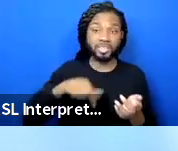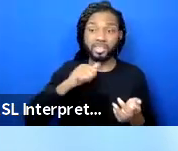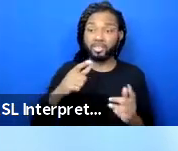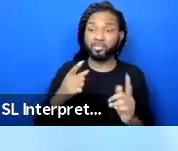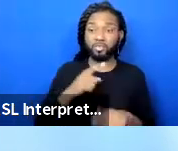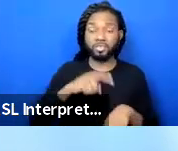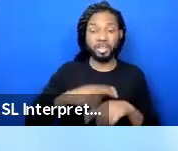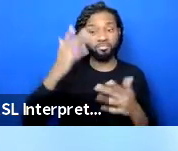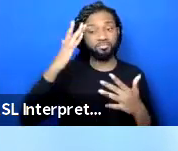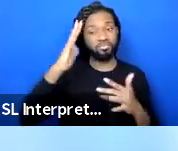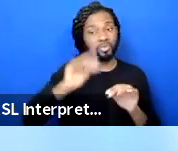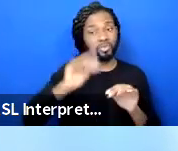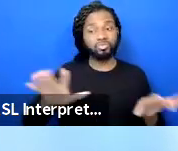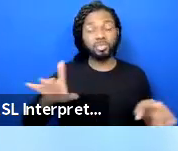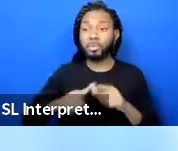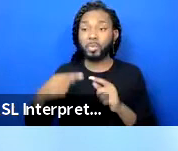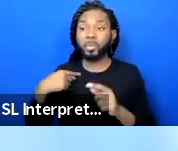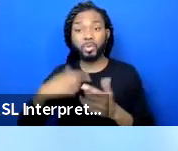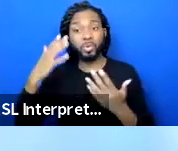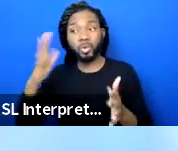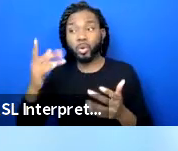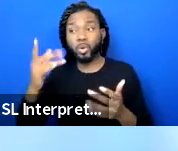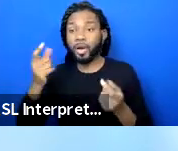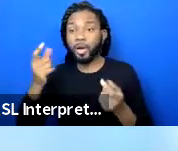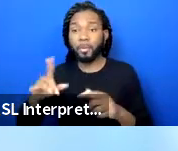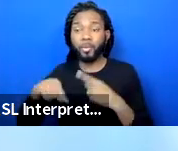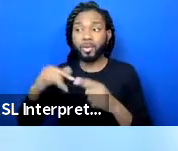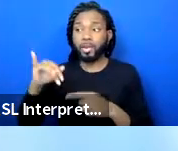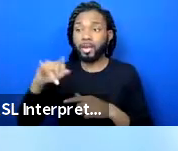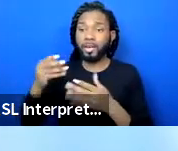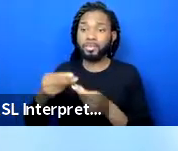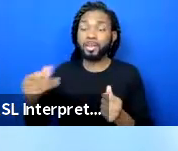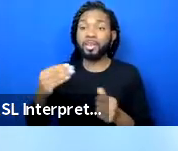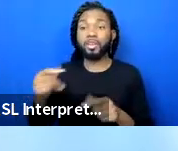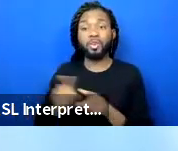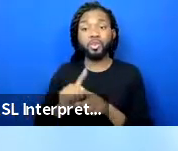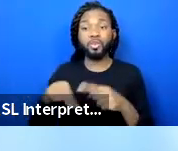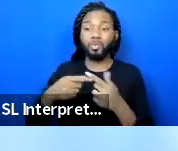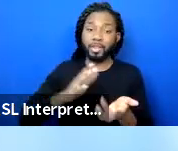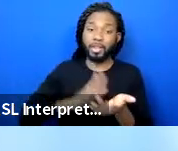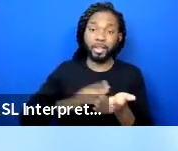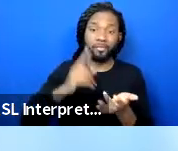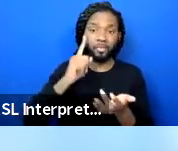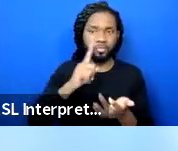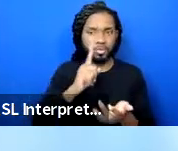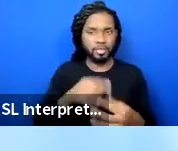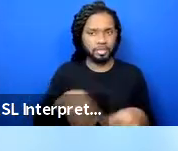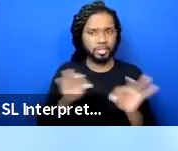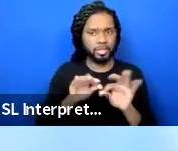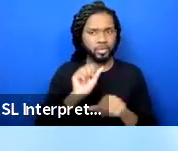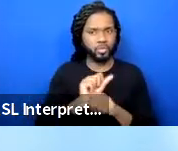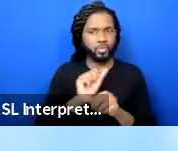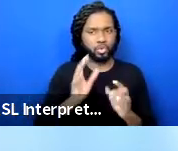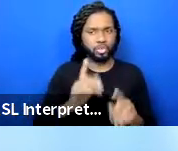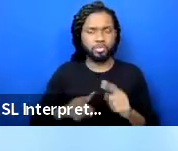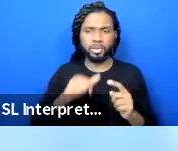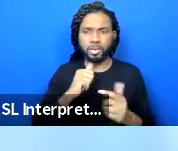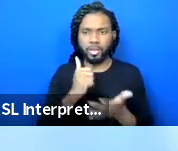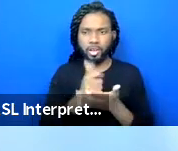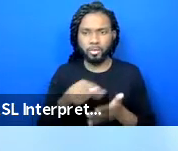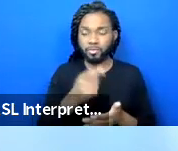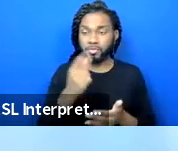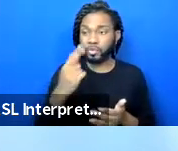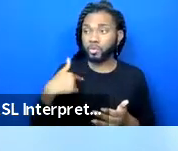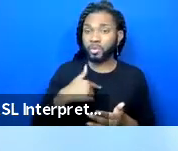what emerges when the ice melts so how many more times will we clap for essential workers and not actually help them it's we have maybe seven